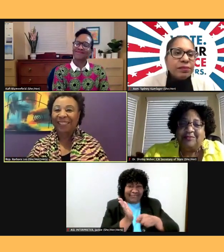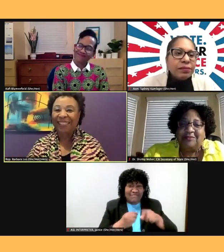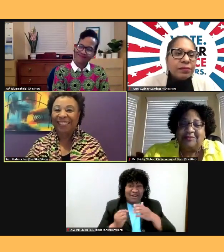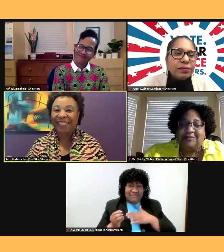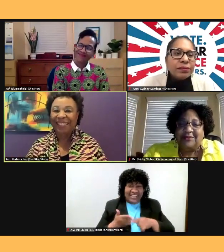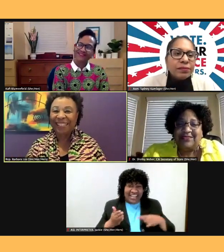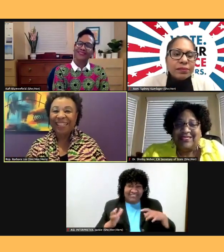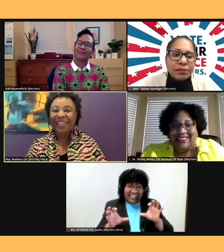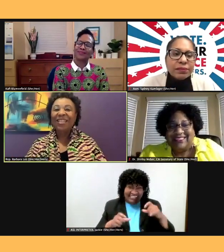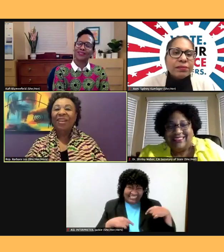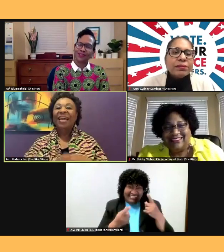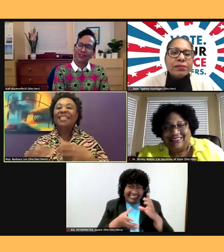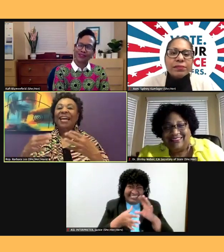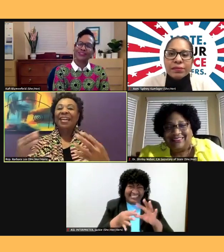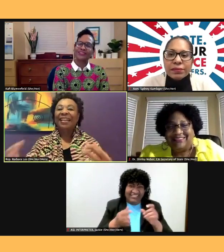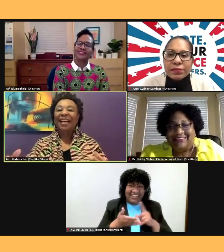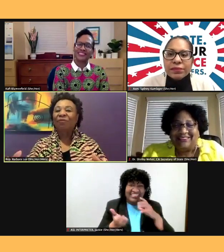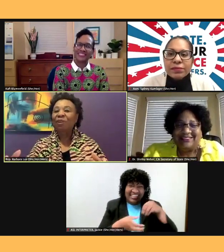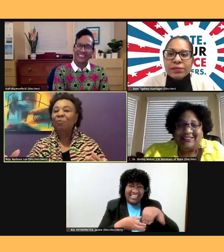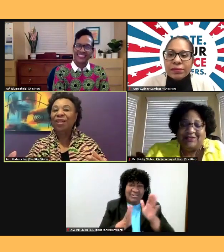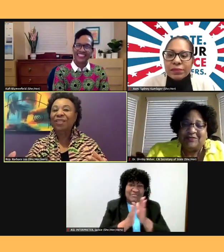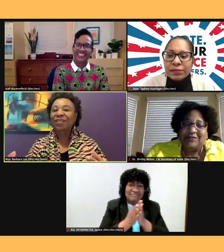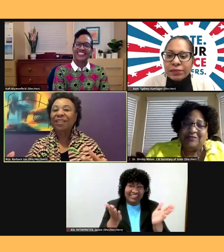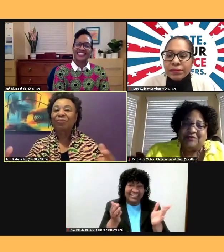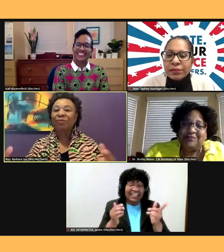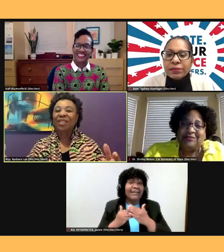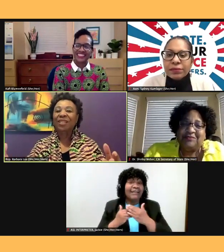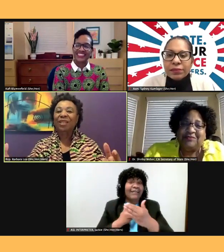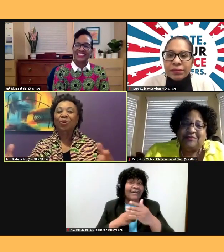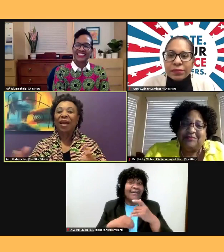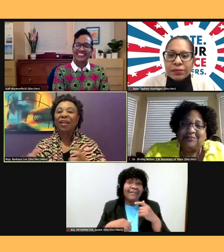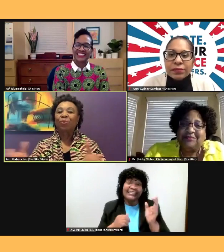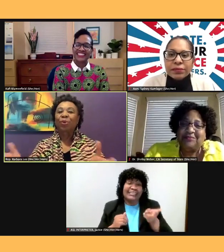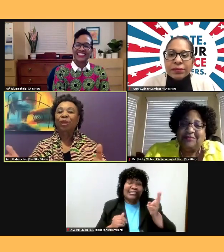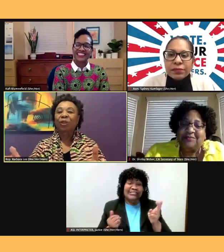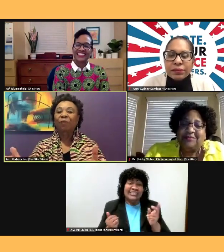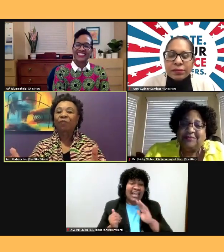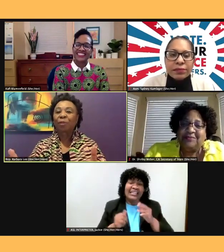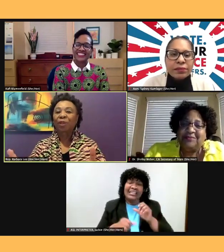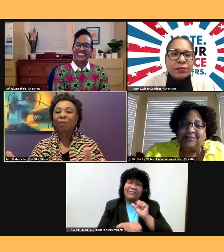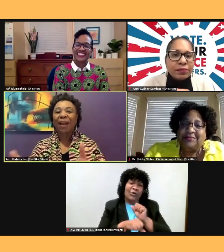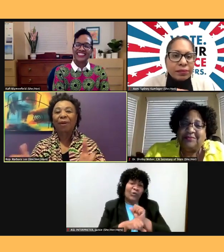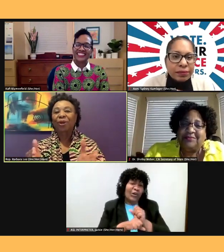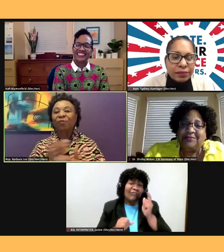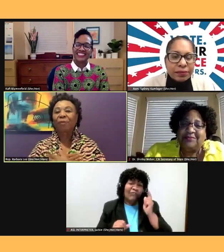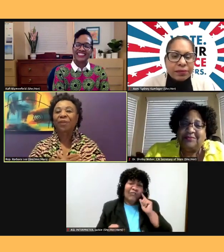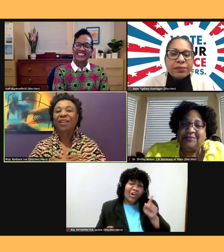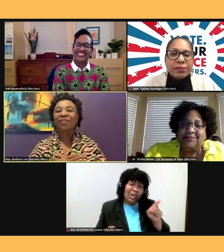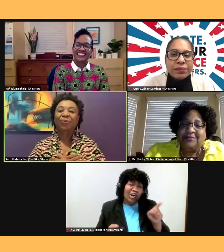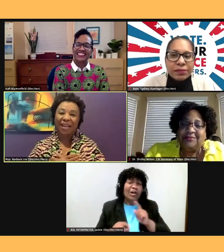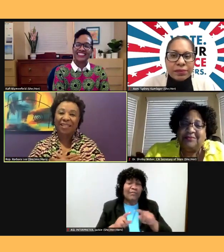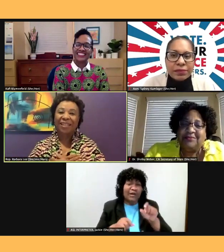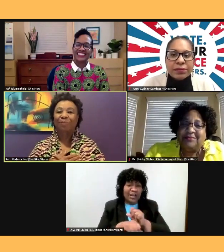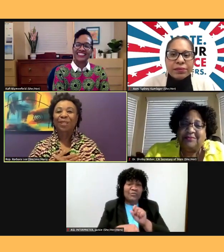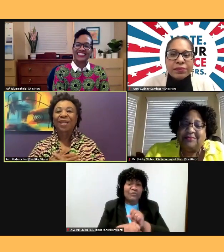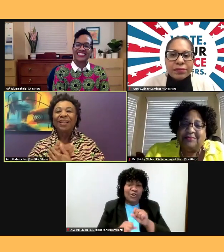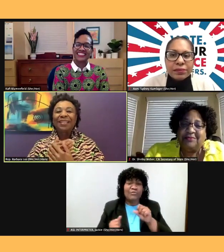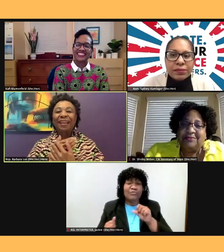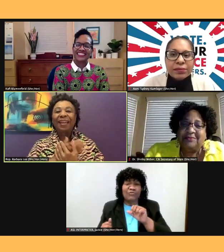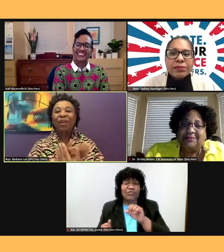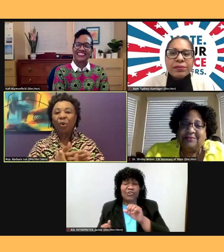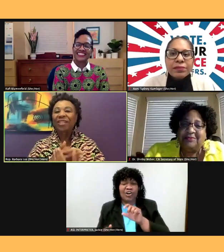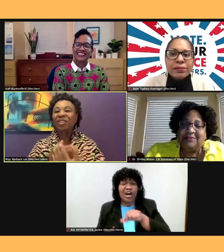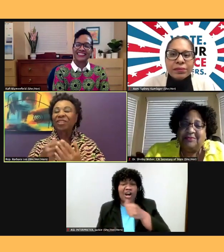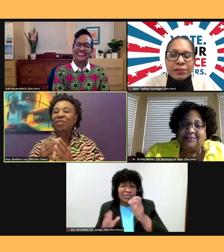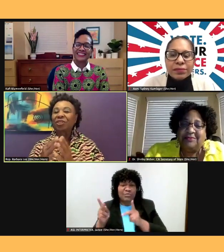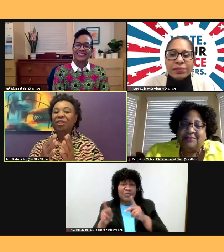So that's kind of, and from there, the rest is history. I never worked for her formally, but I worked for our beloved Rondell in Washington. And